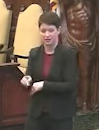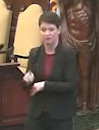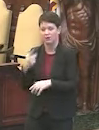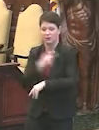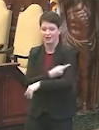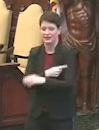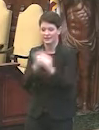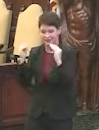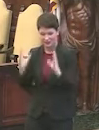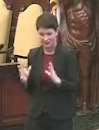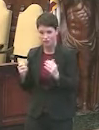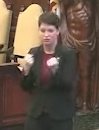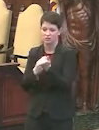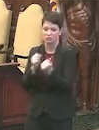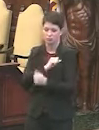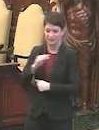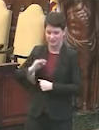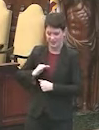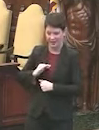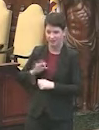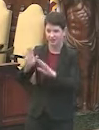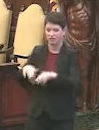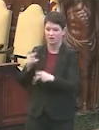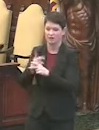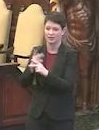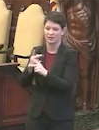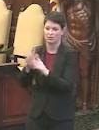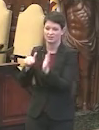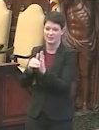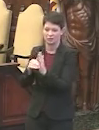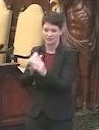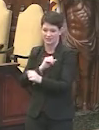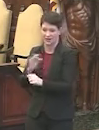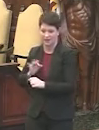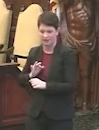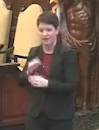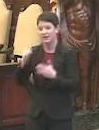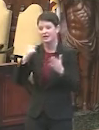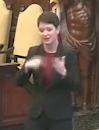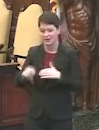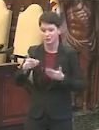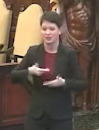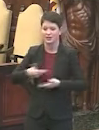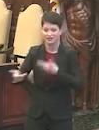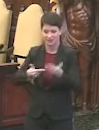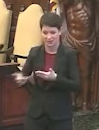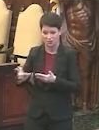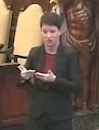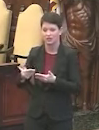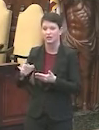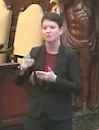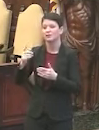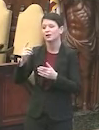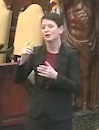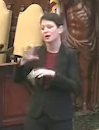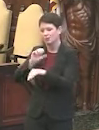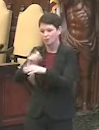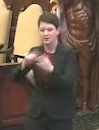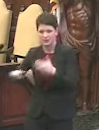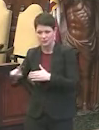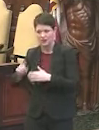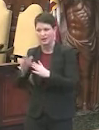begin to vaccinate teachers, support staff, and child care staff. They'll start next week. They'll be putting invitations out there this week. And that includes